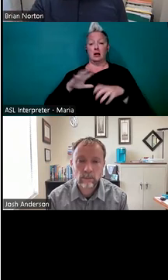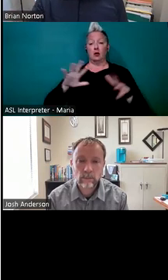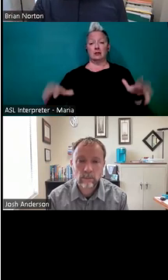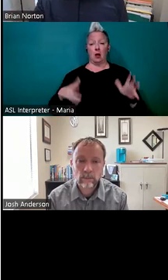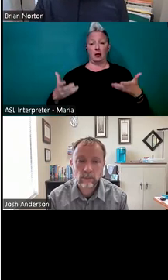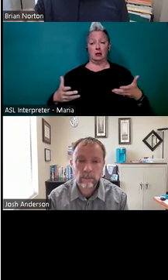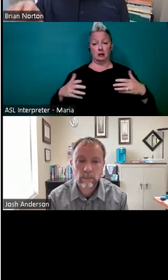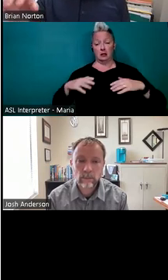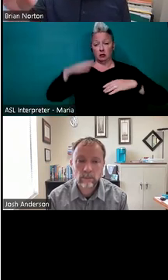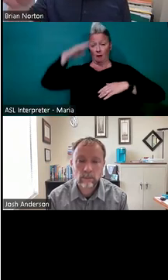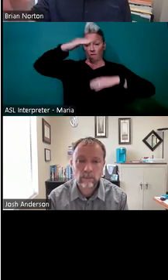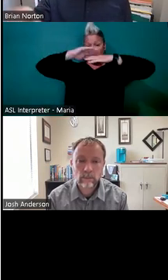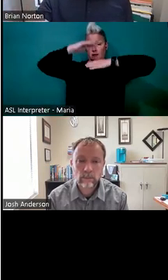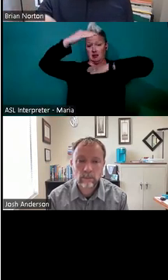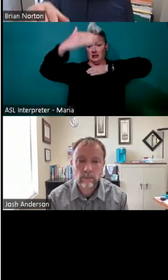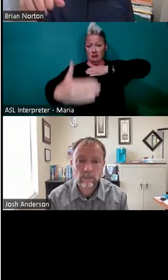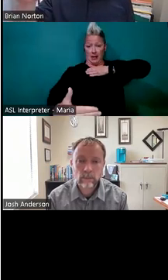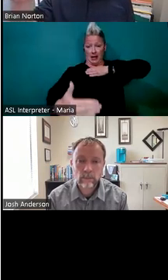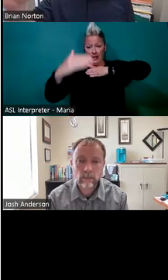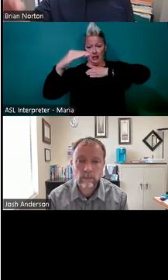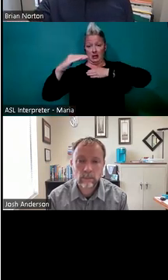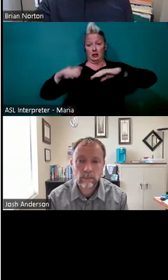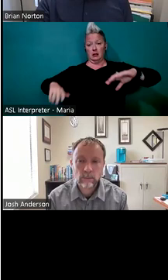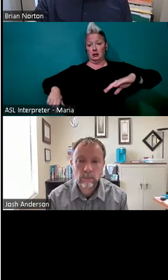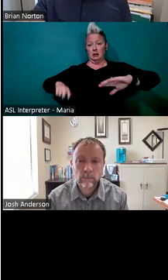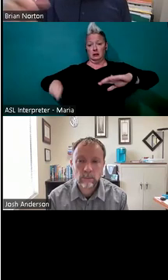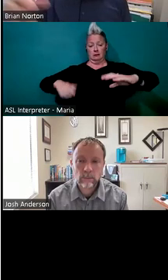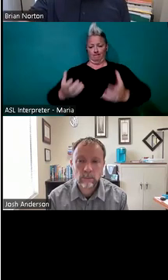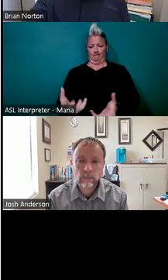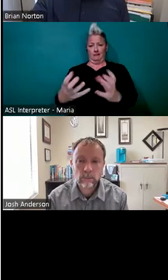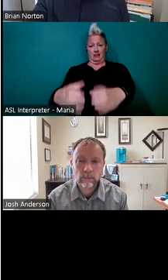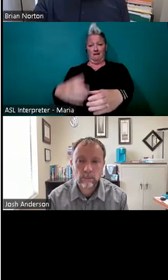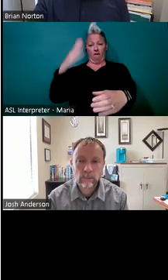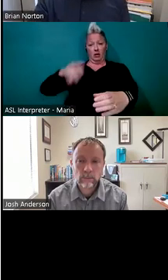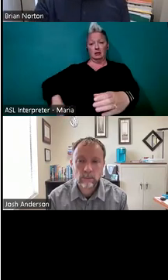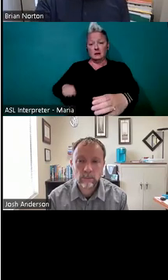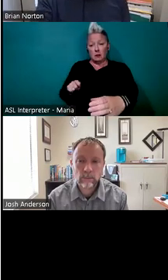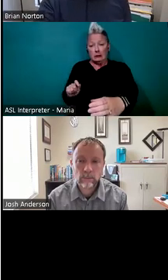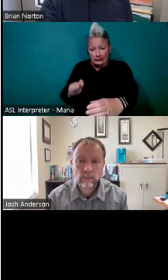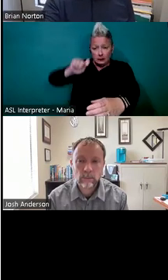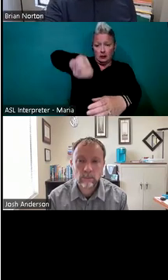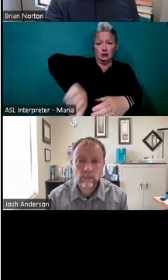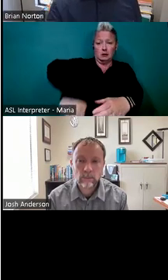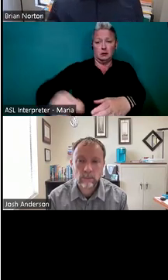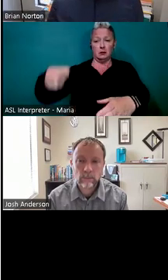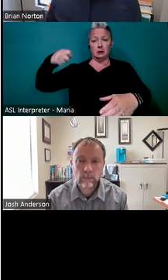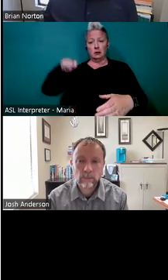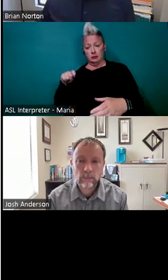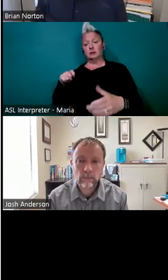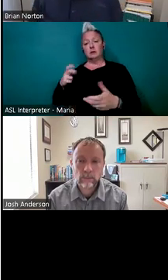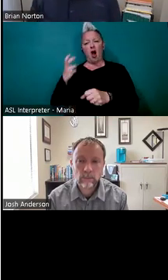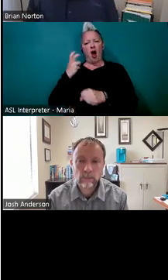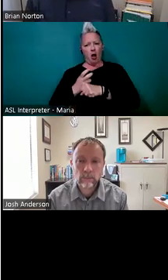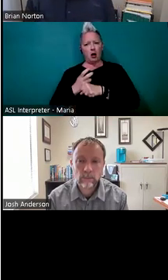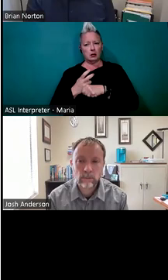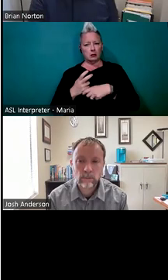the display. Um, and sometimes dipping things from big containers or reaching things that are at the front of the display are really